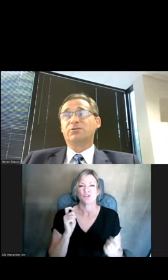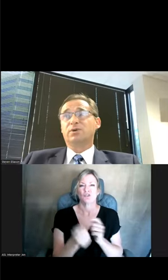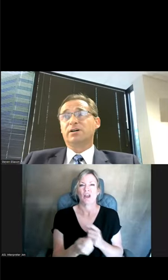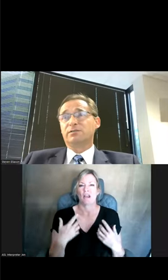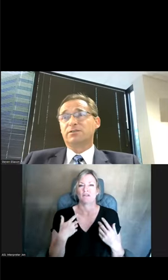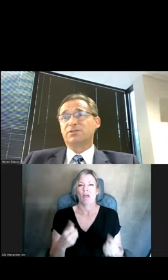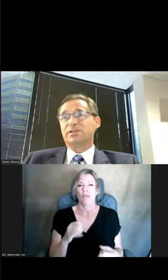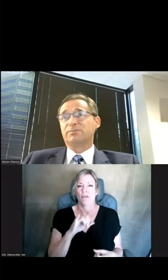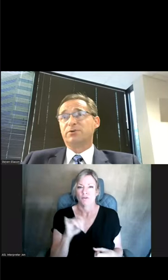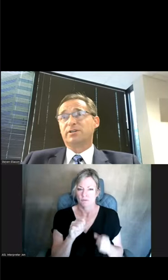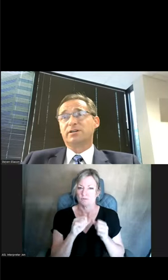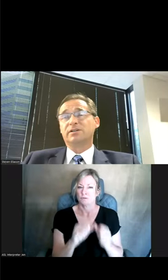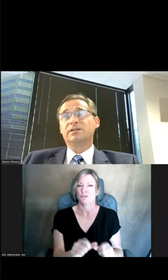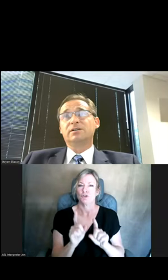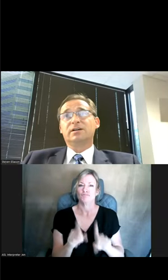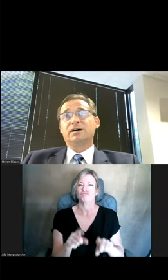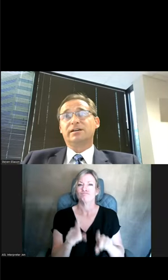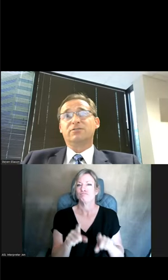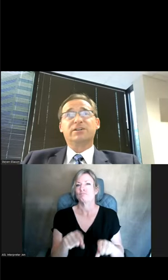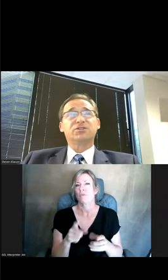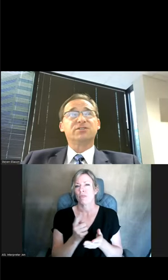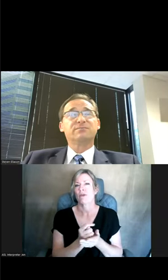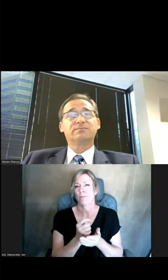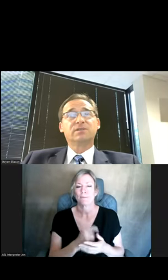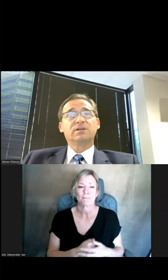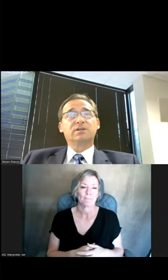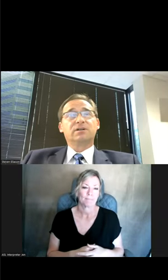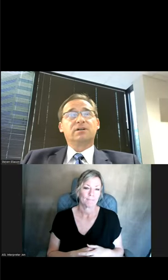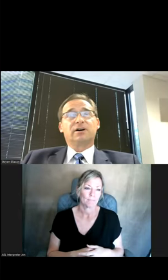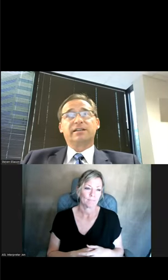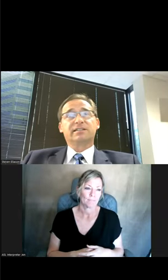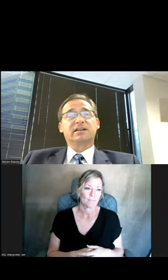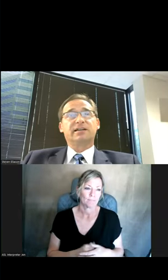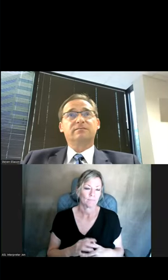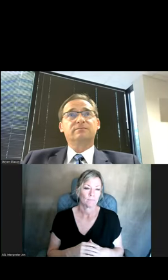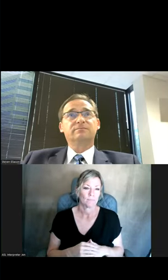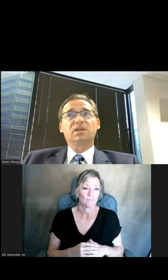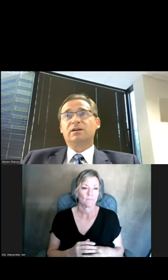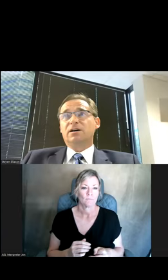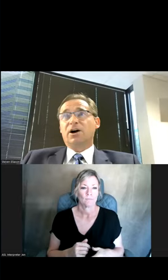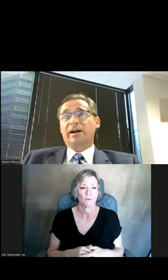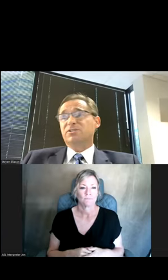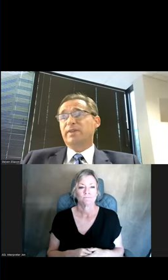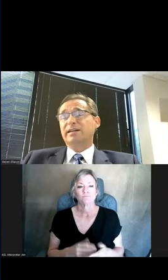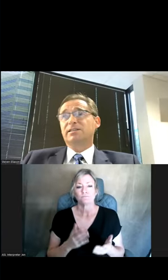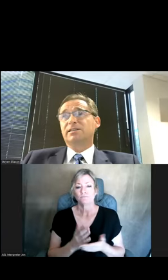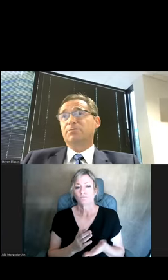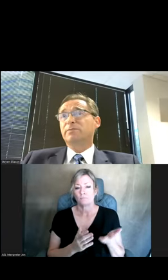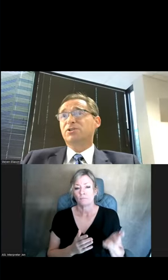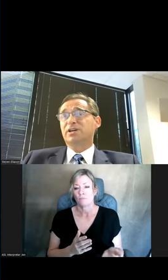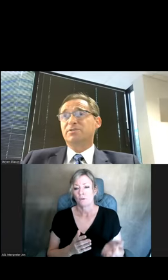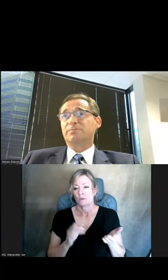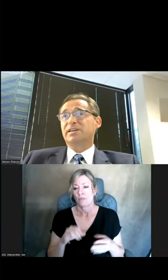can continue those therapeutic interventions. All right, next slide. All right, so that